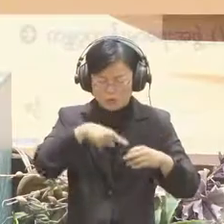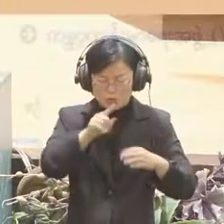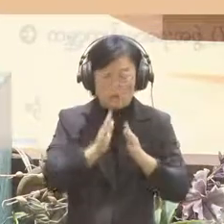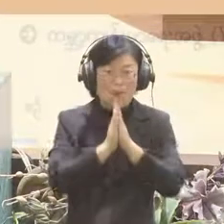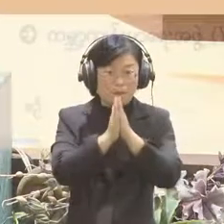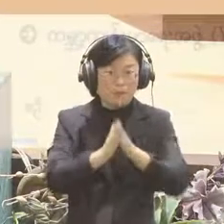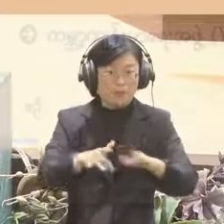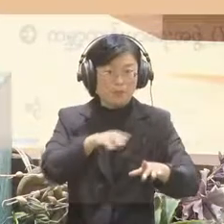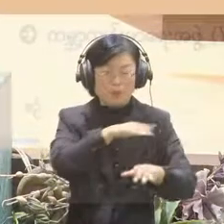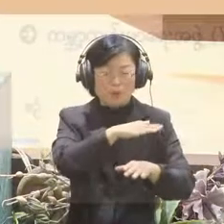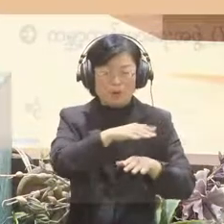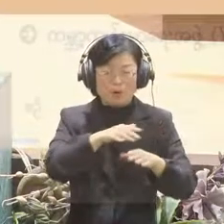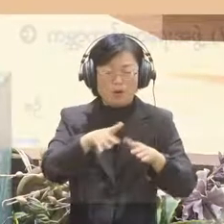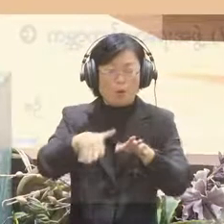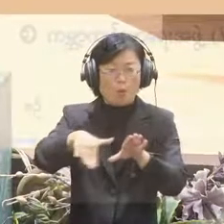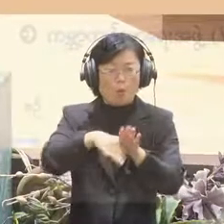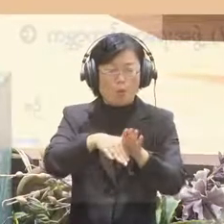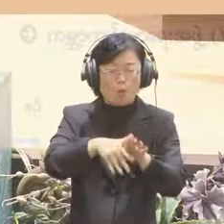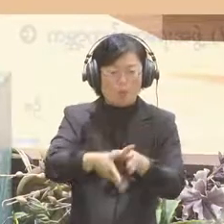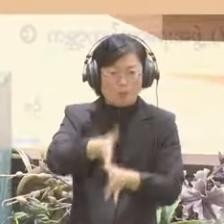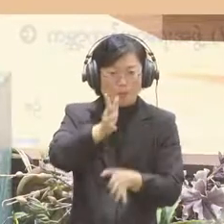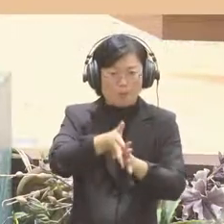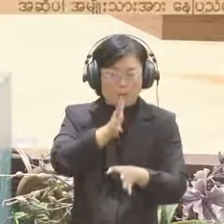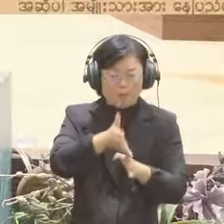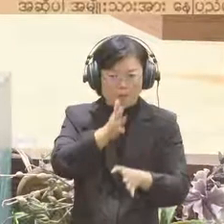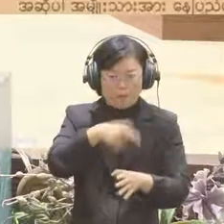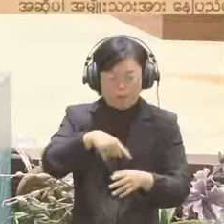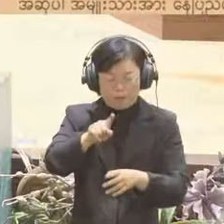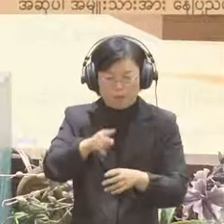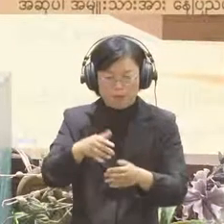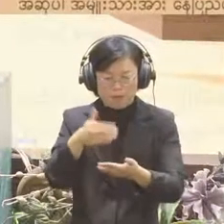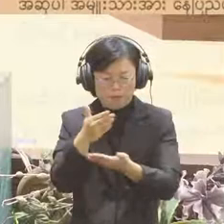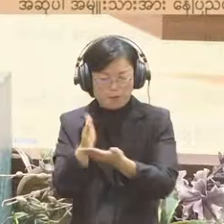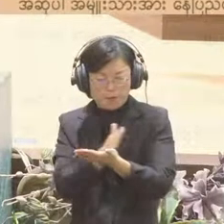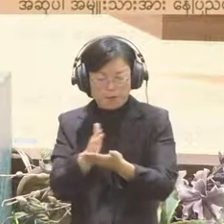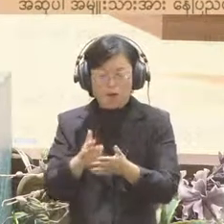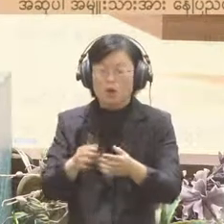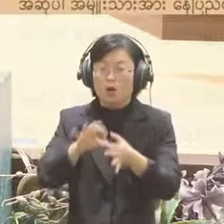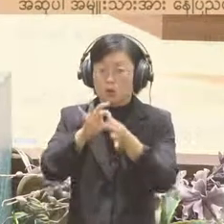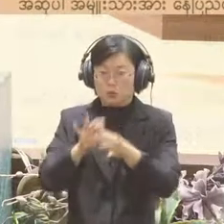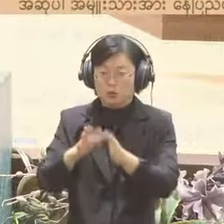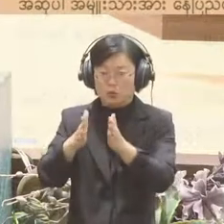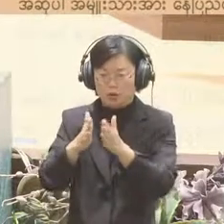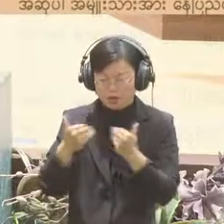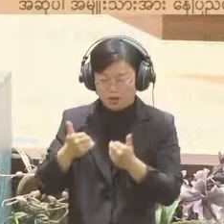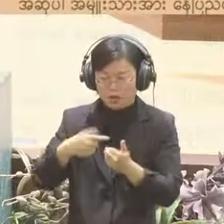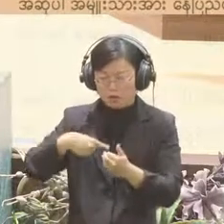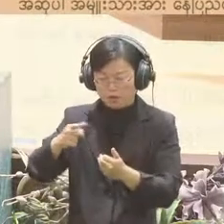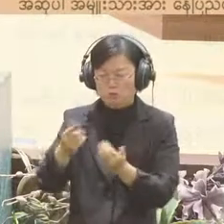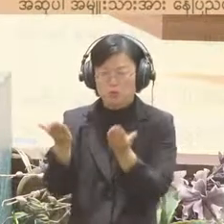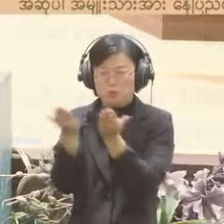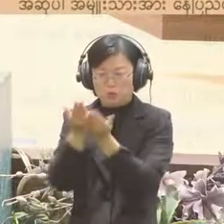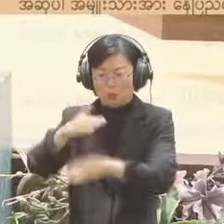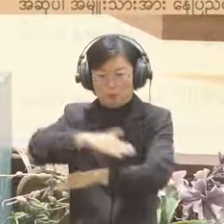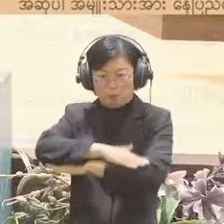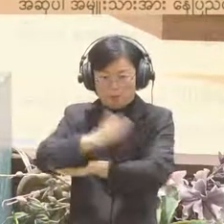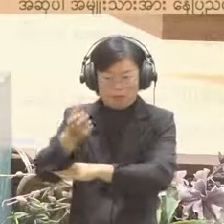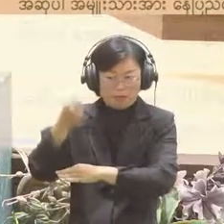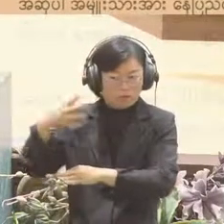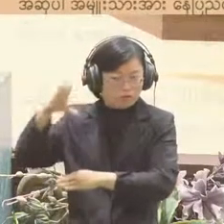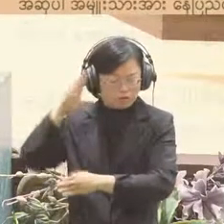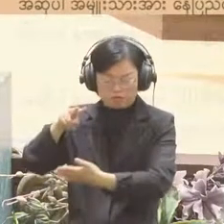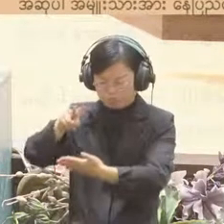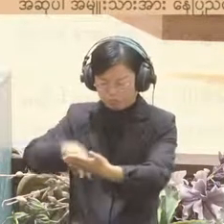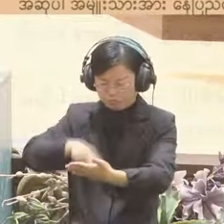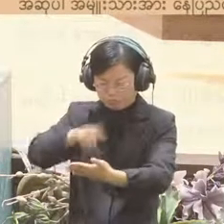We had to read the news two or three times to understand the contents and figure out which